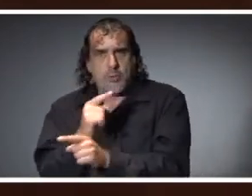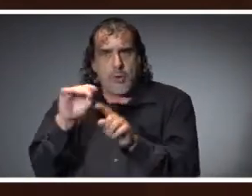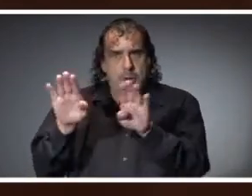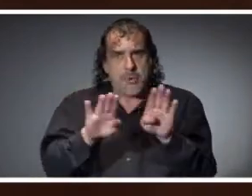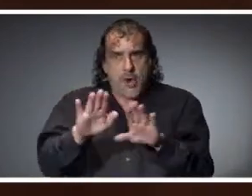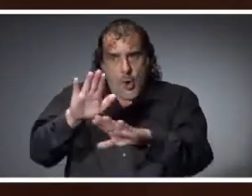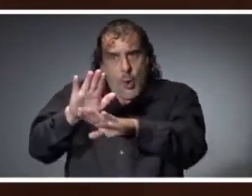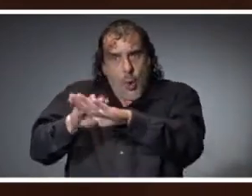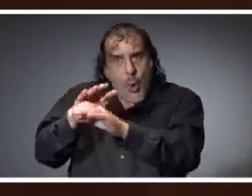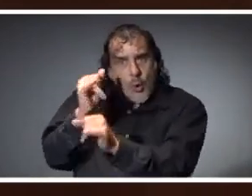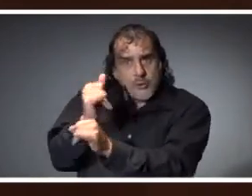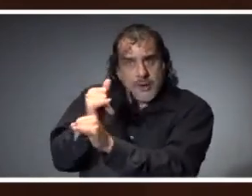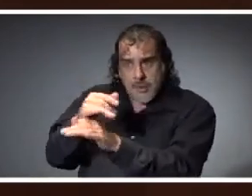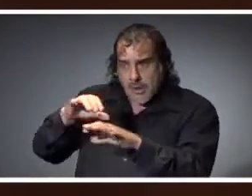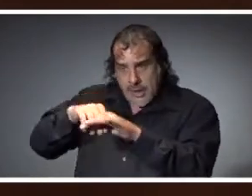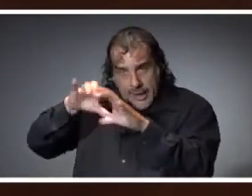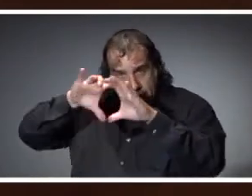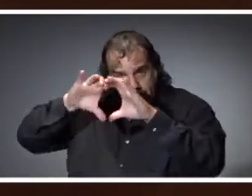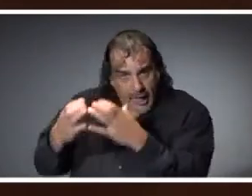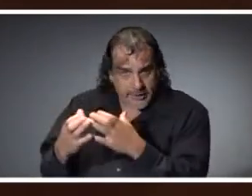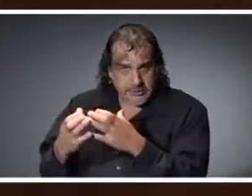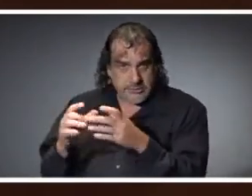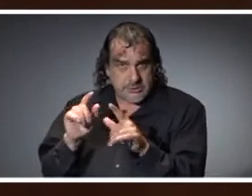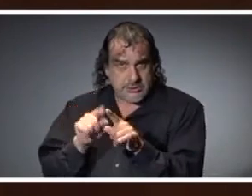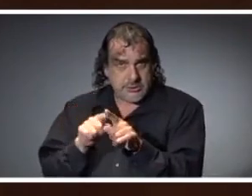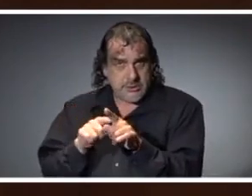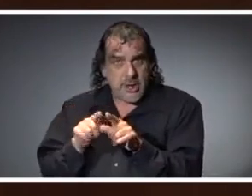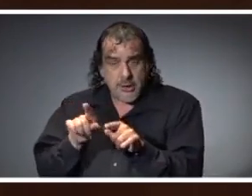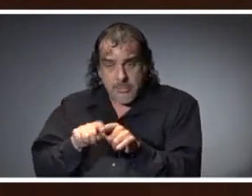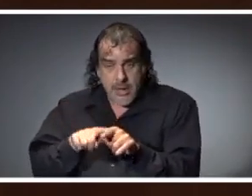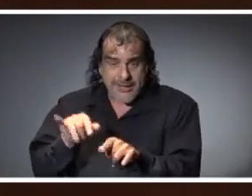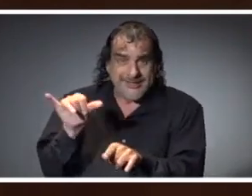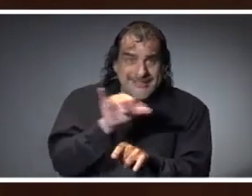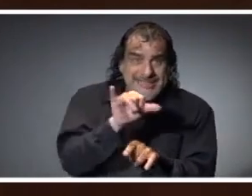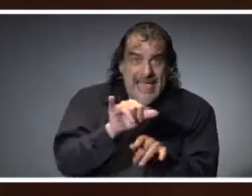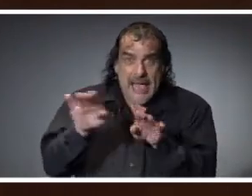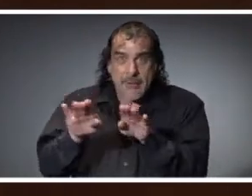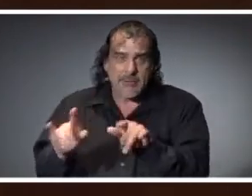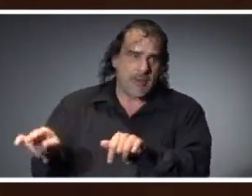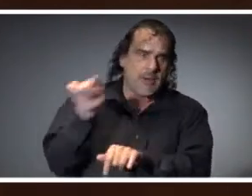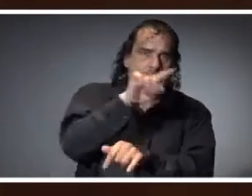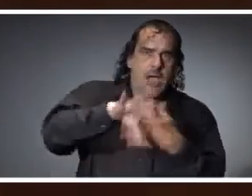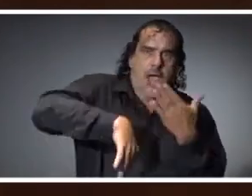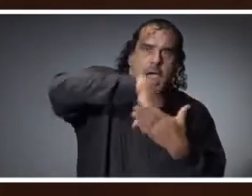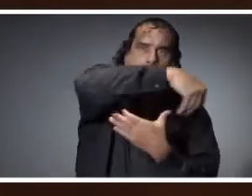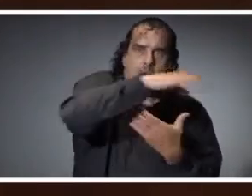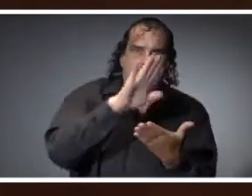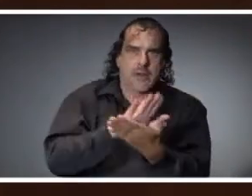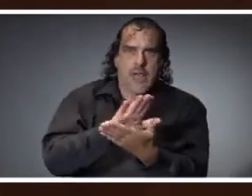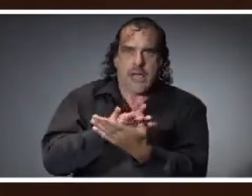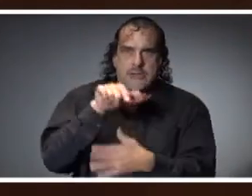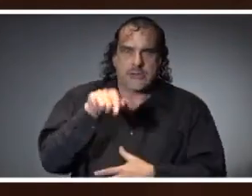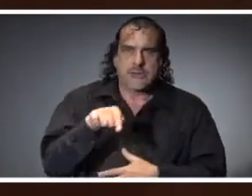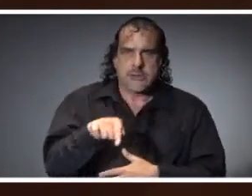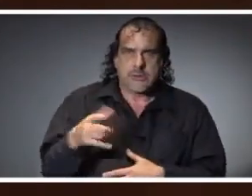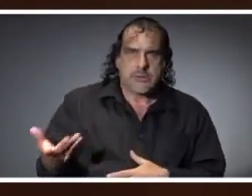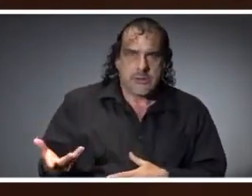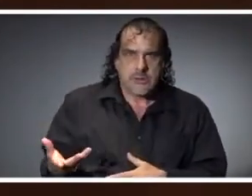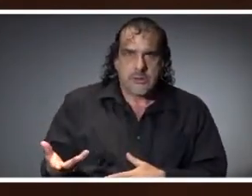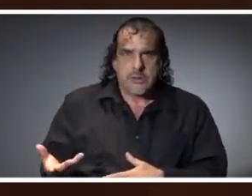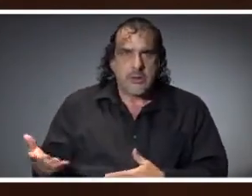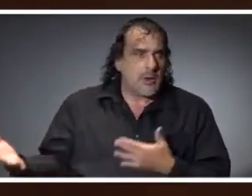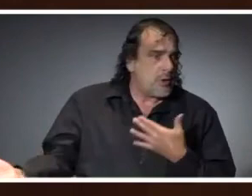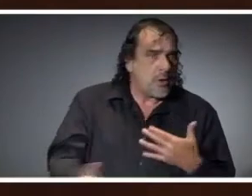campus when we're in class, but we need to do that when we're off campus as well. Because when anybody